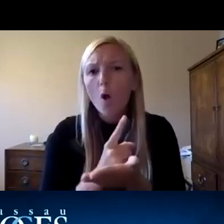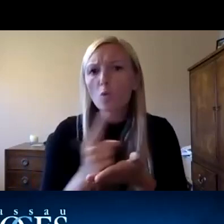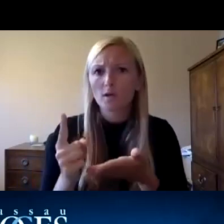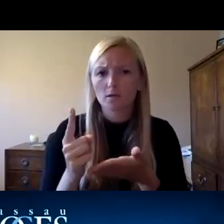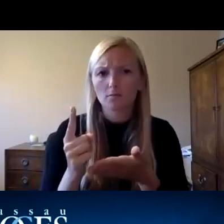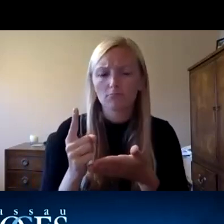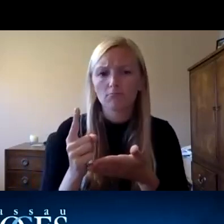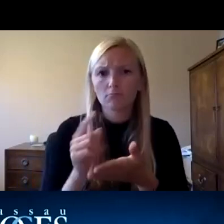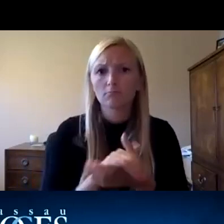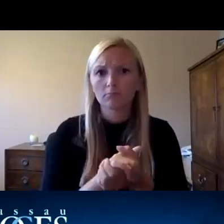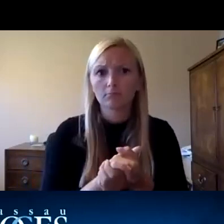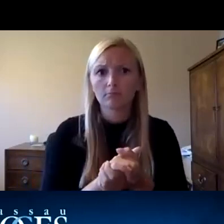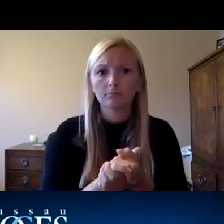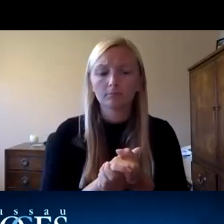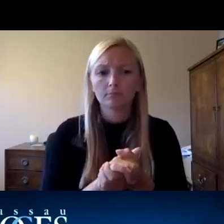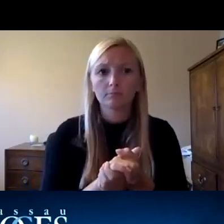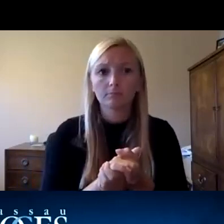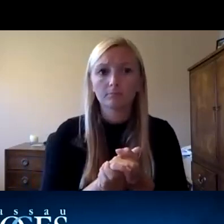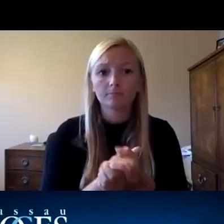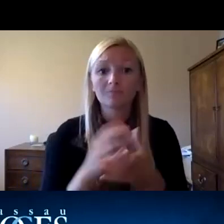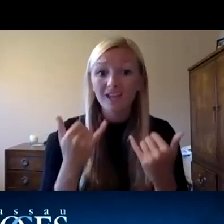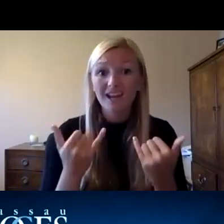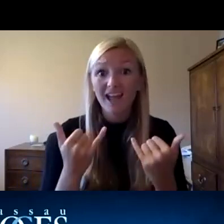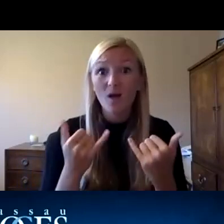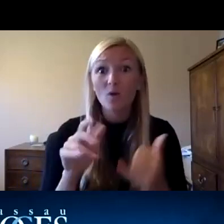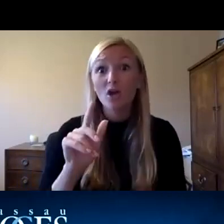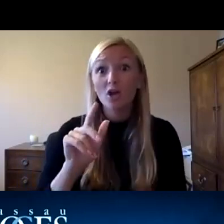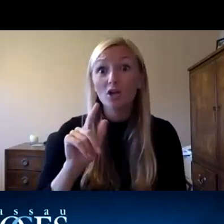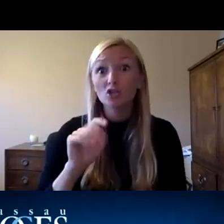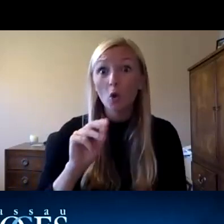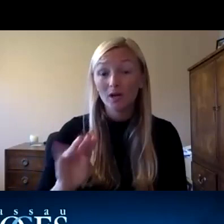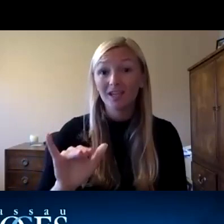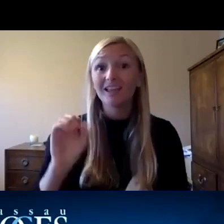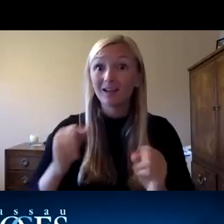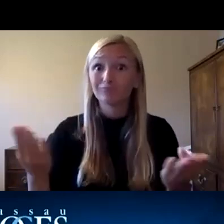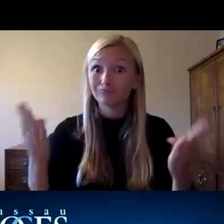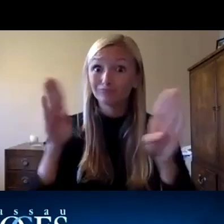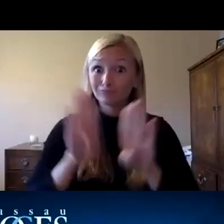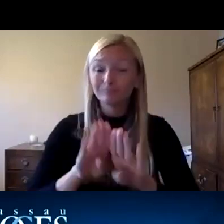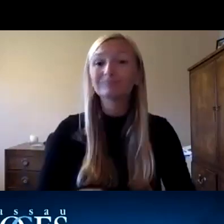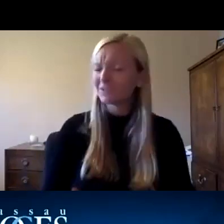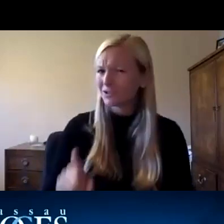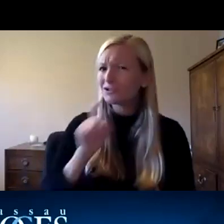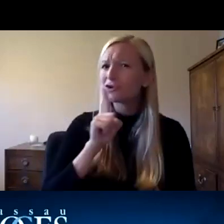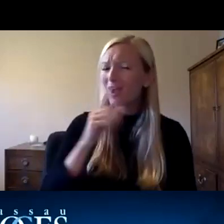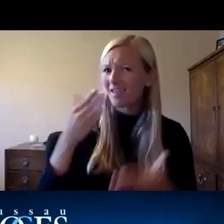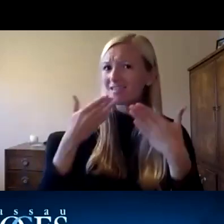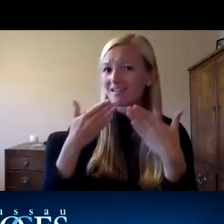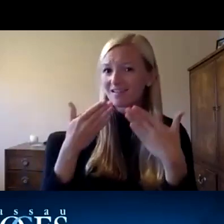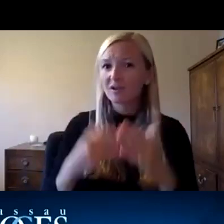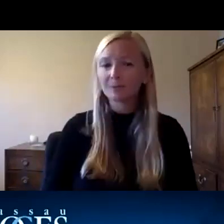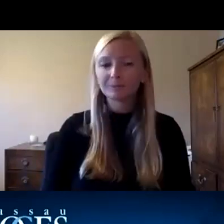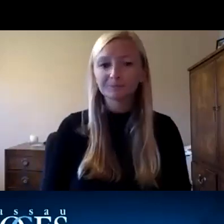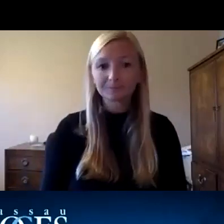so we have those completed and now tony uh would you like to close the session sure thank you graciella